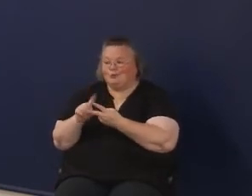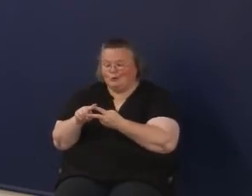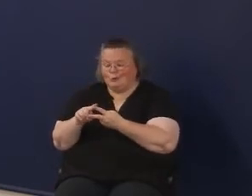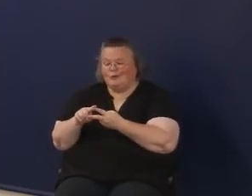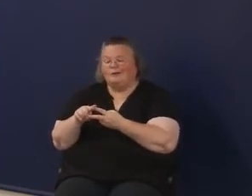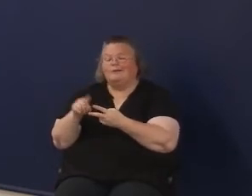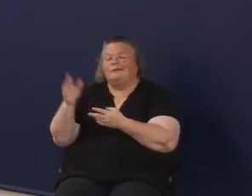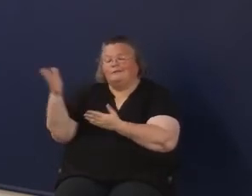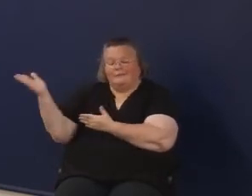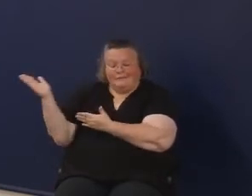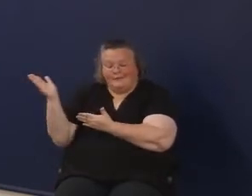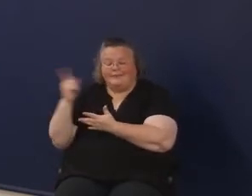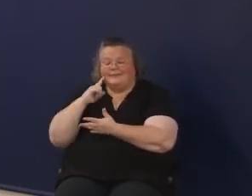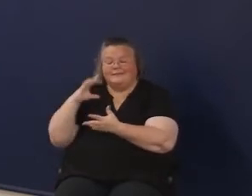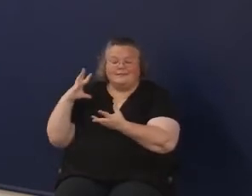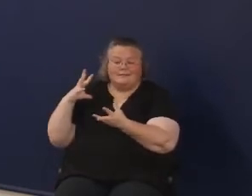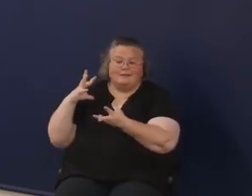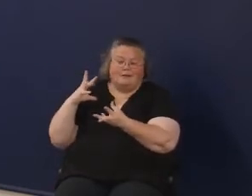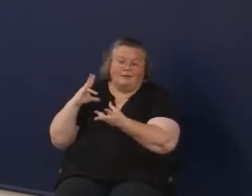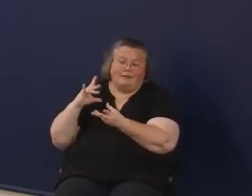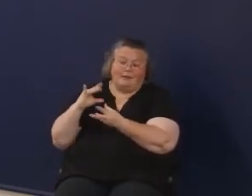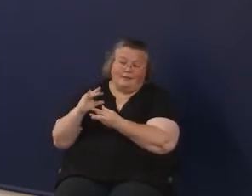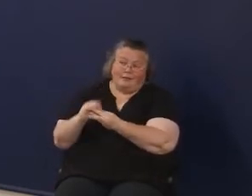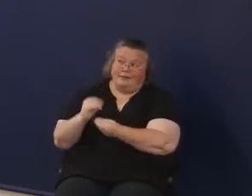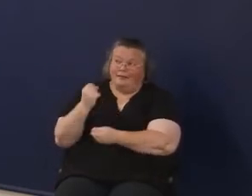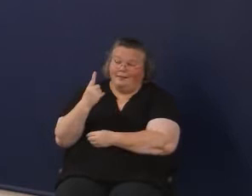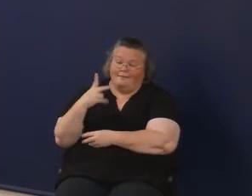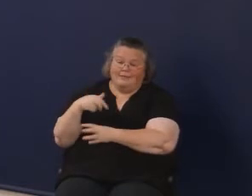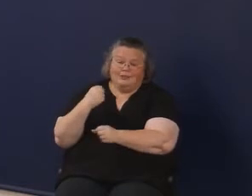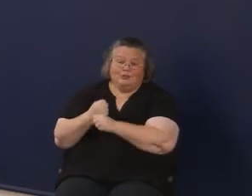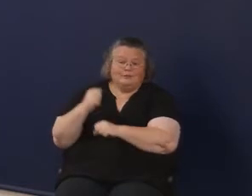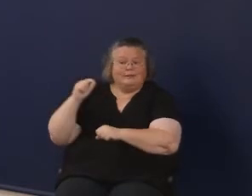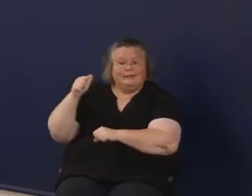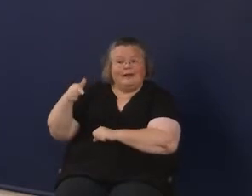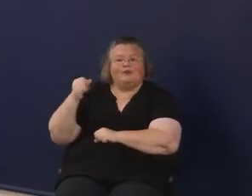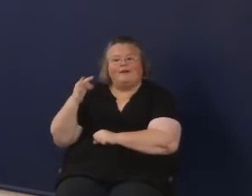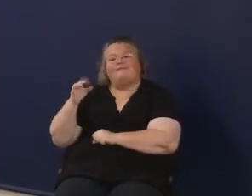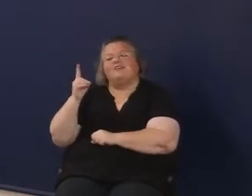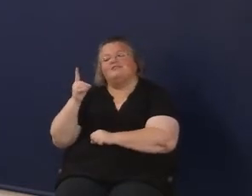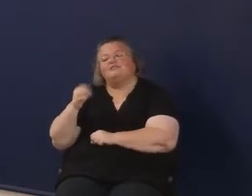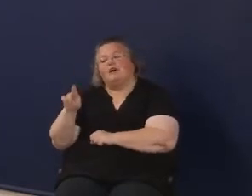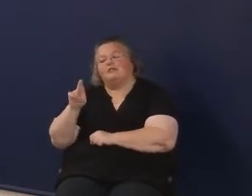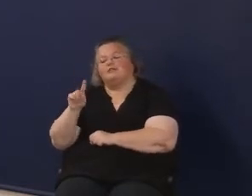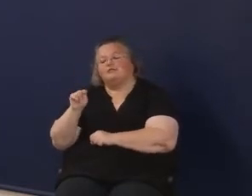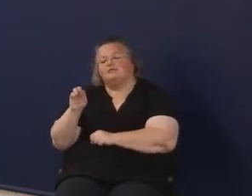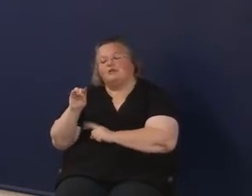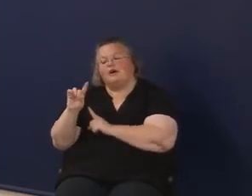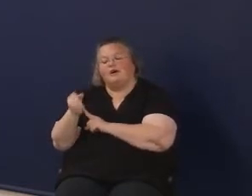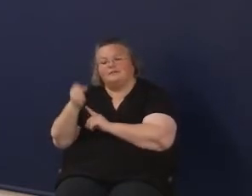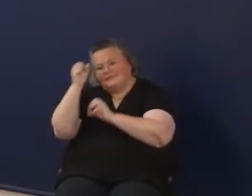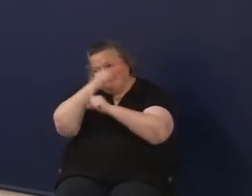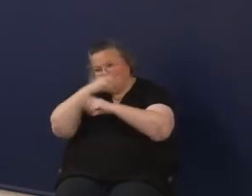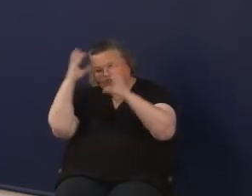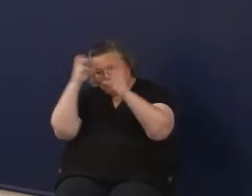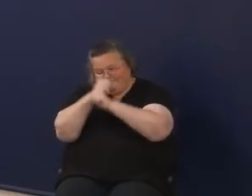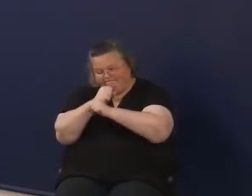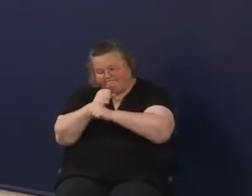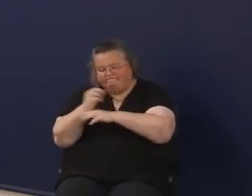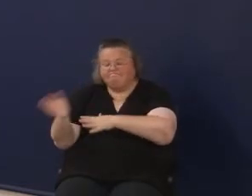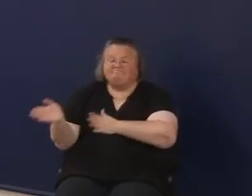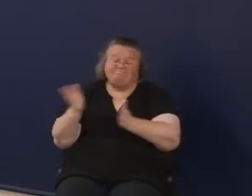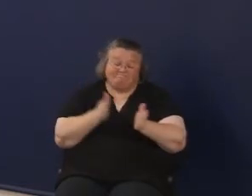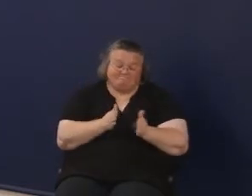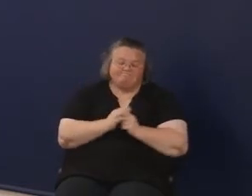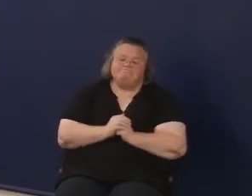this is the culmination, or at least 11 years later of Dr. Todd's vision and printing in that vein. So